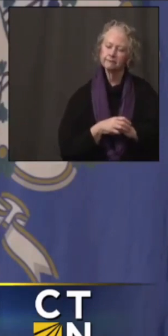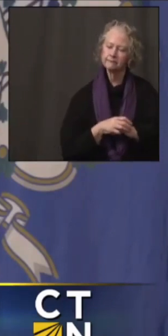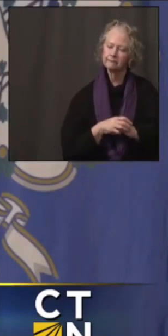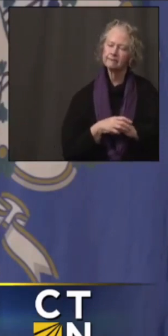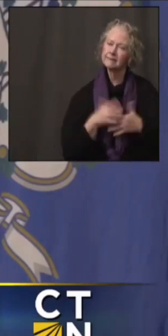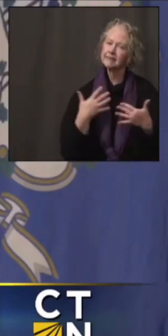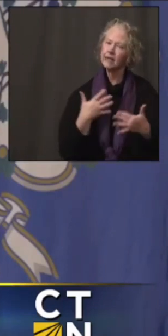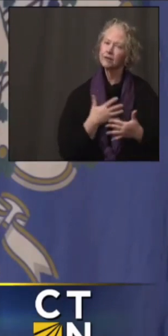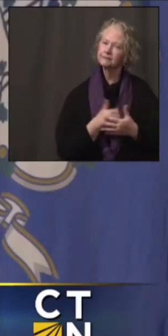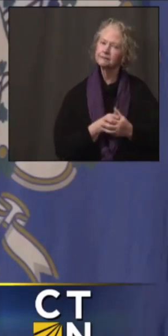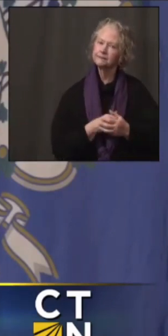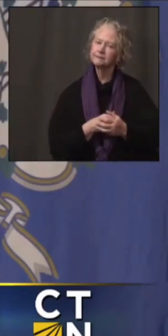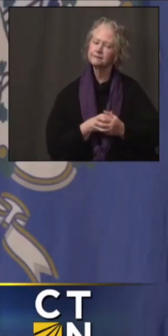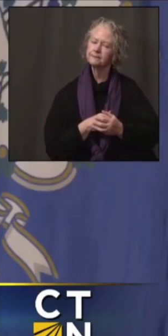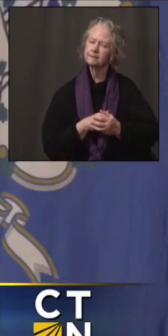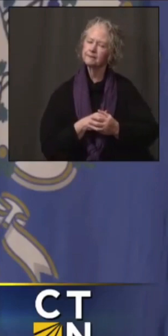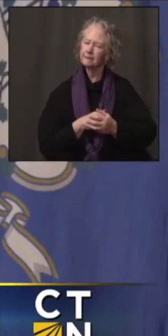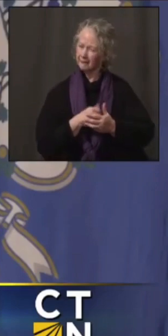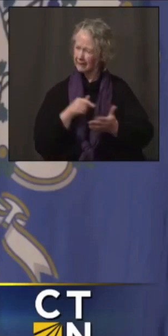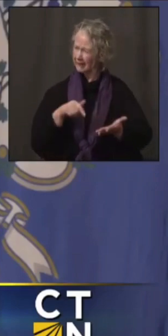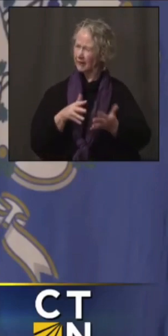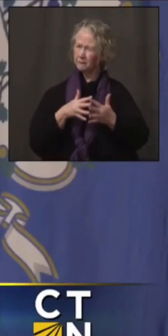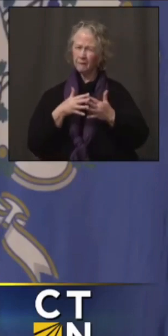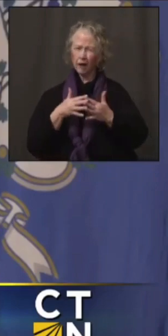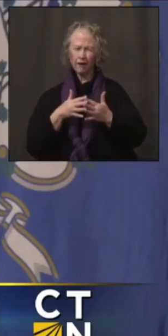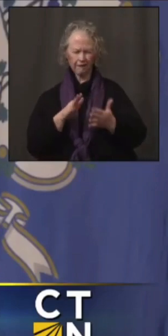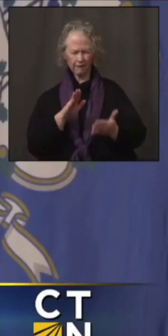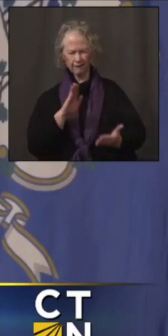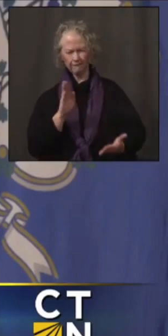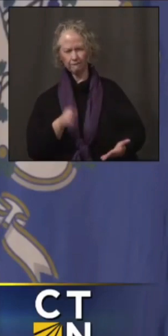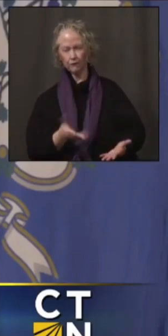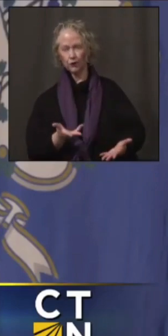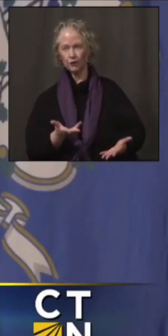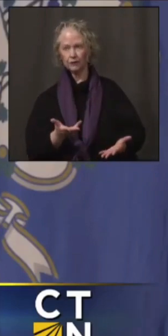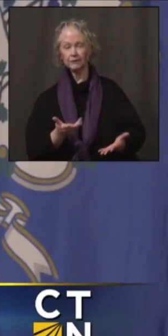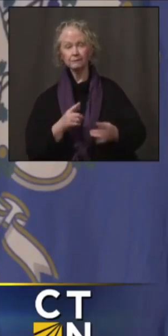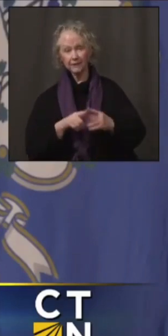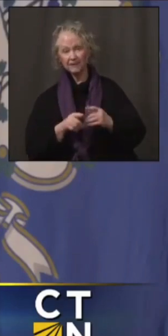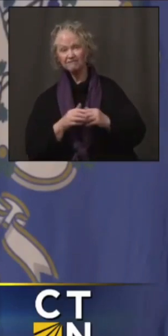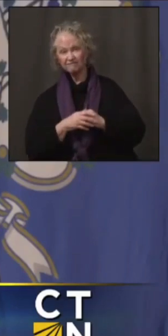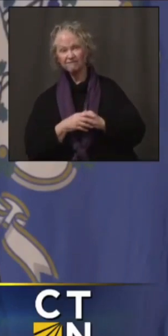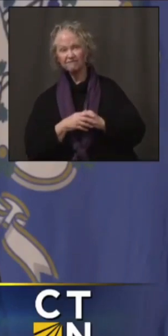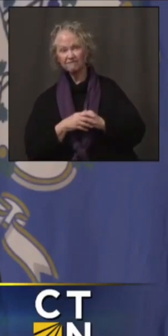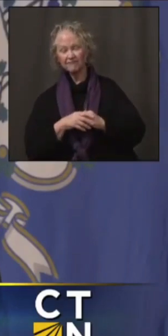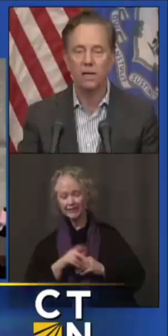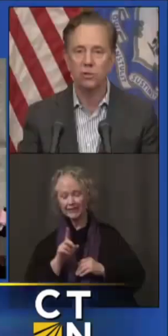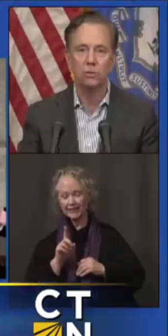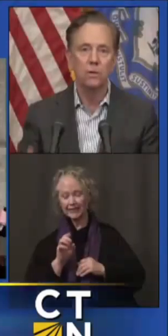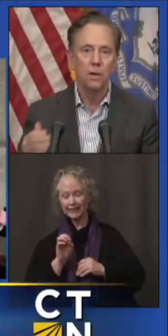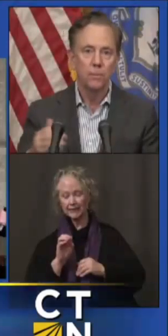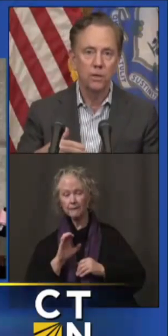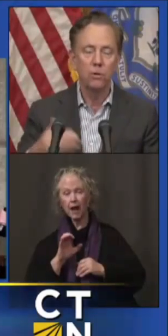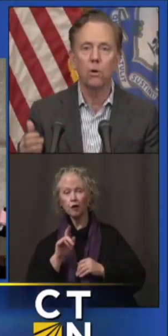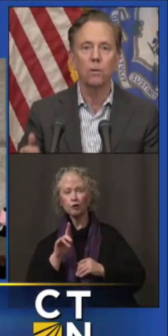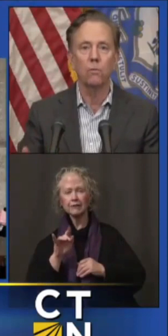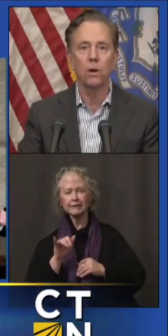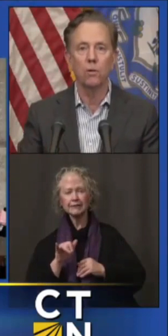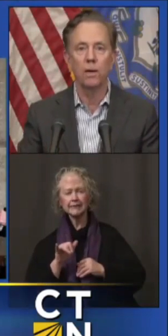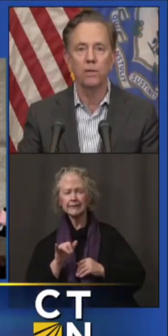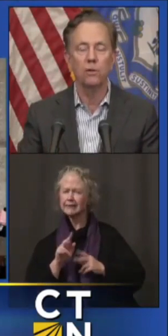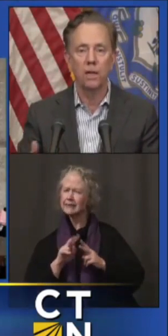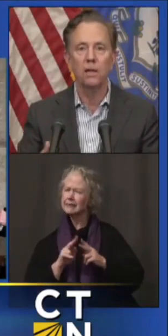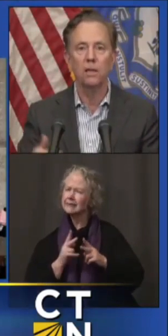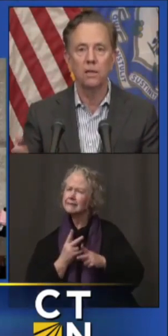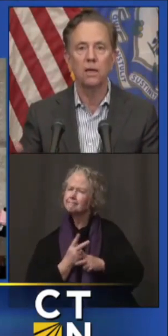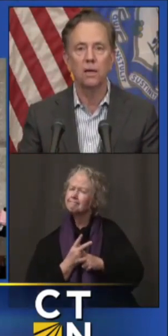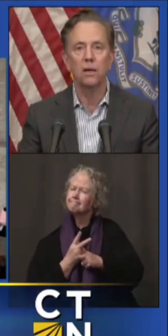a little scary and we thought never in America. And it is just a reminder that democracy is fragile. But I do want